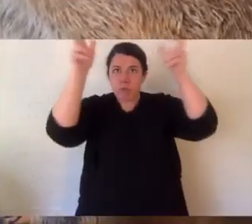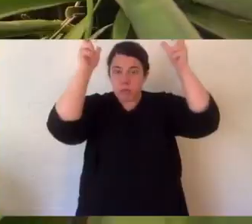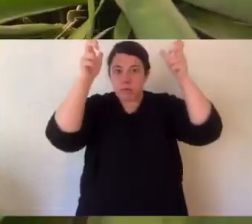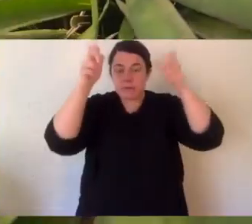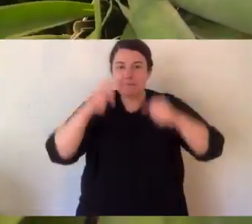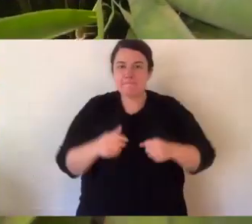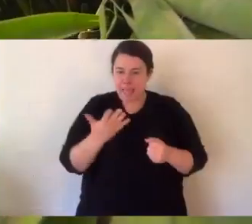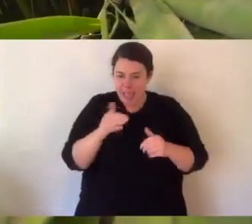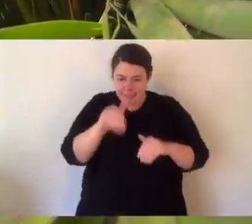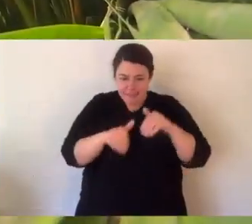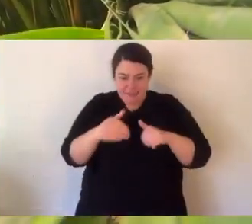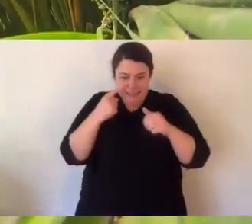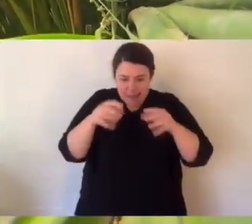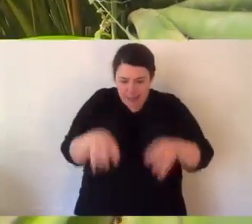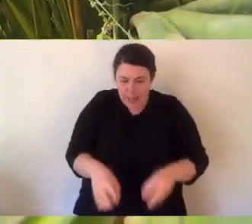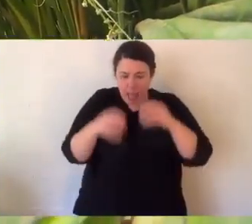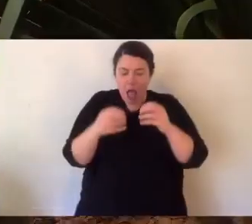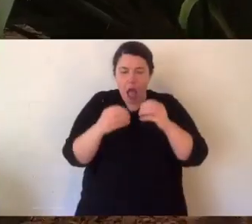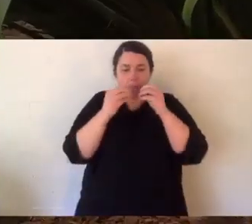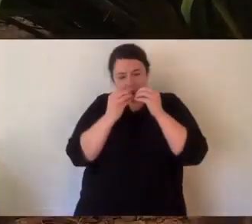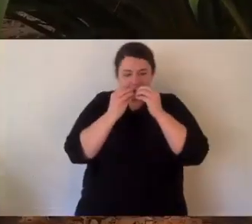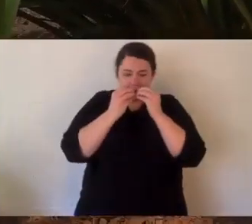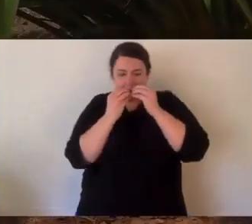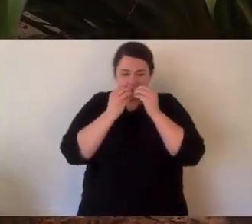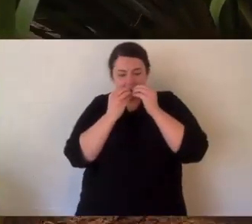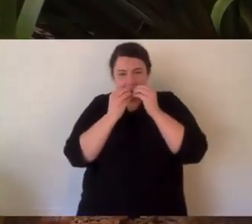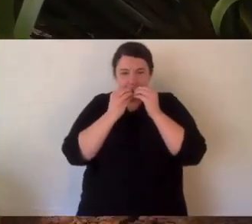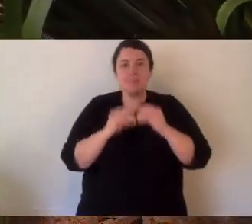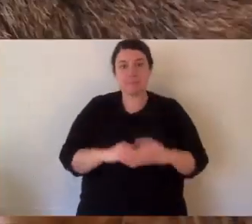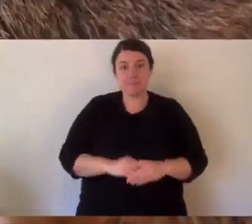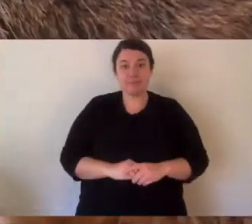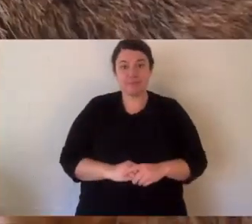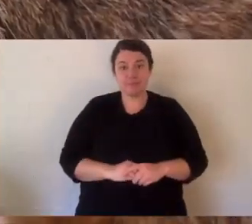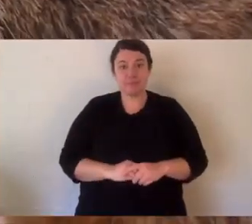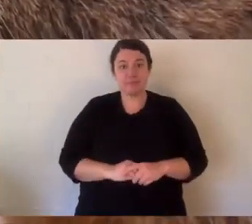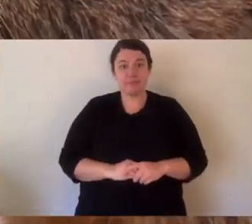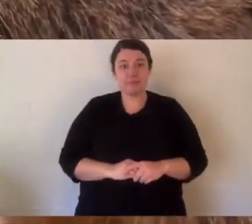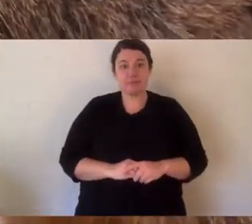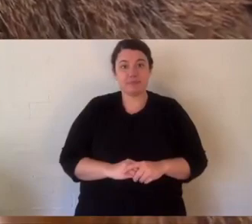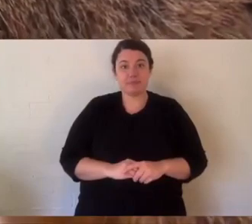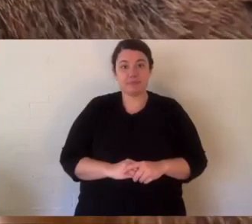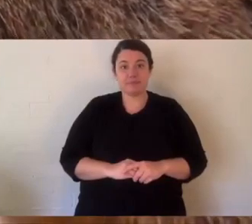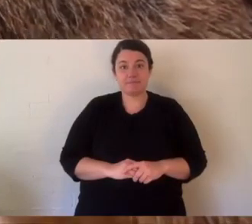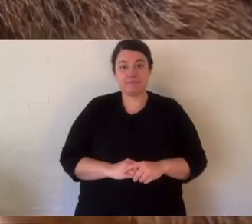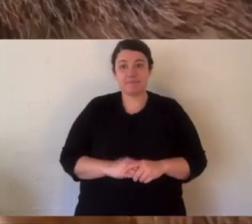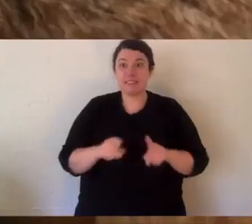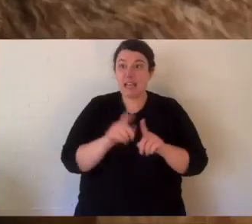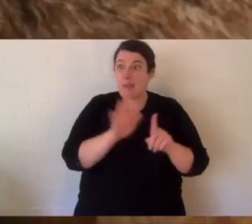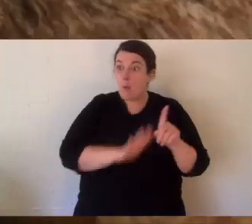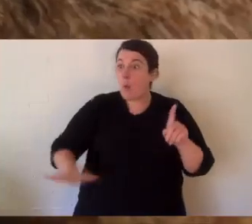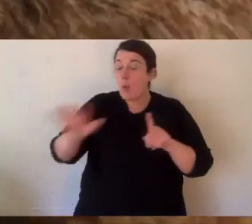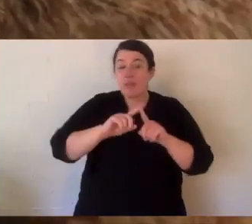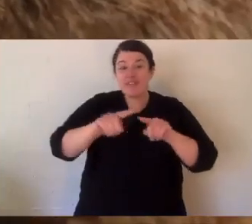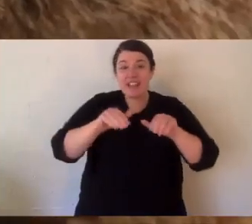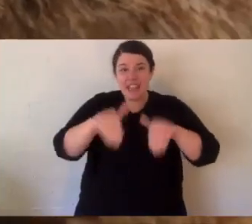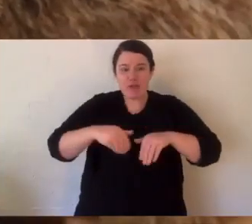A keen sense of smell, their ears are really good for hearing, they've got little hands that are quite dexterous, so they can grab their food